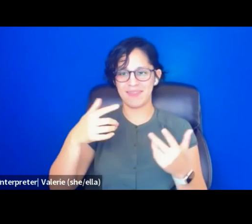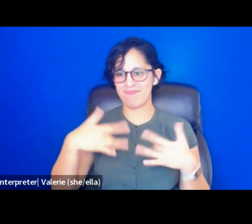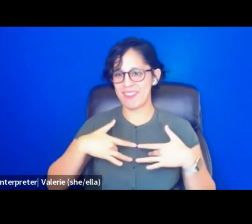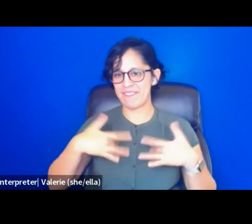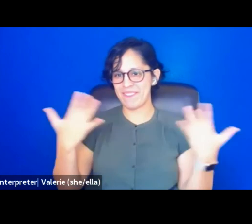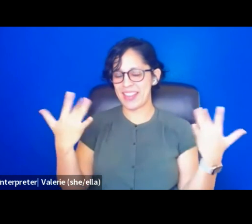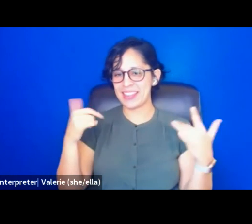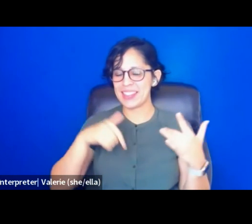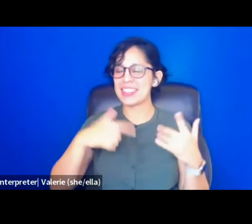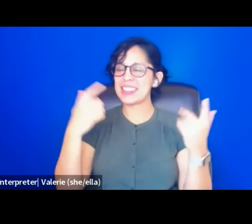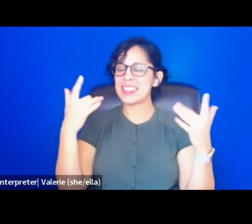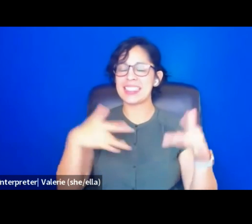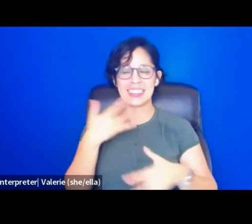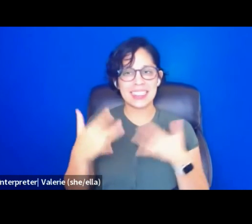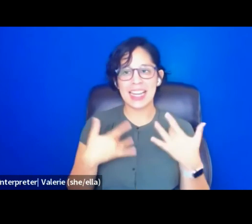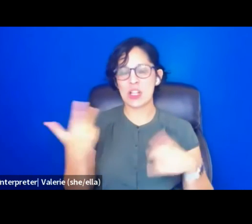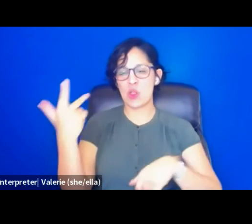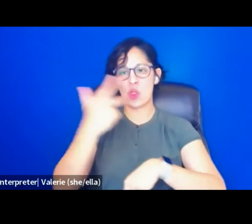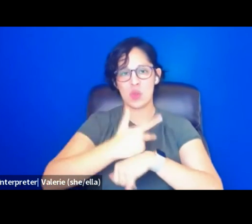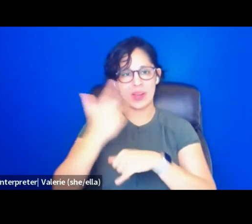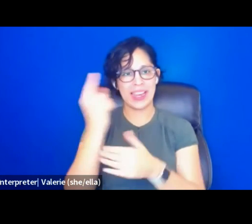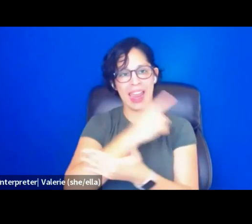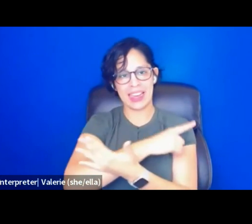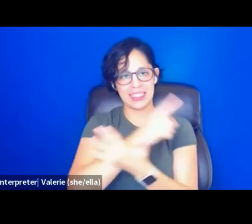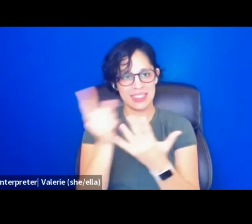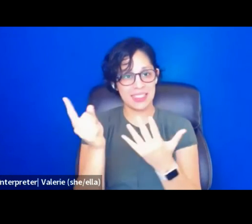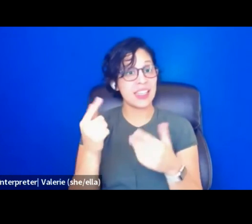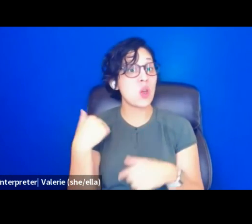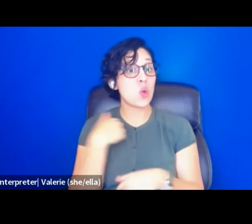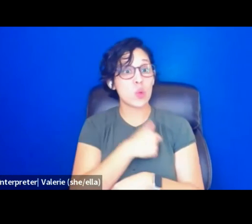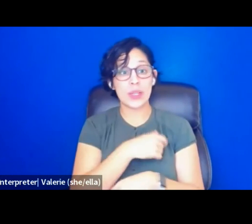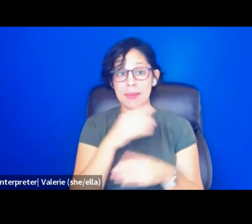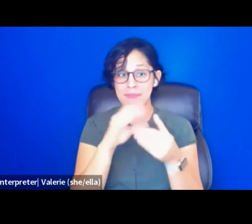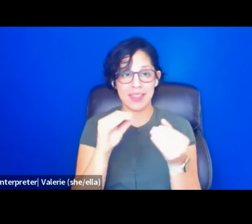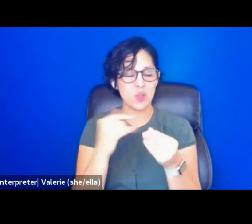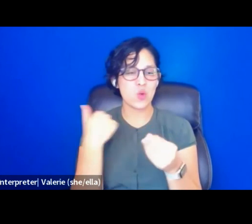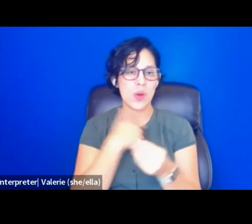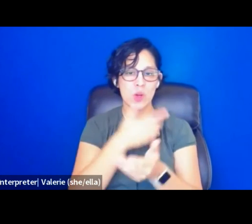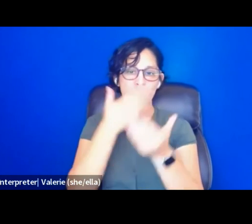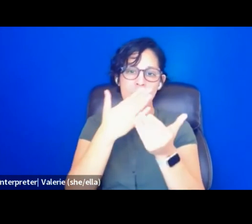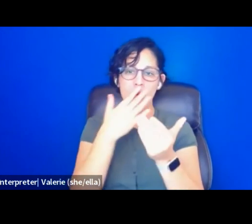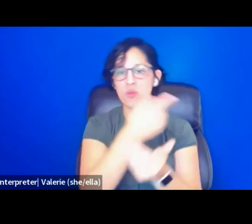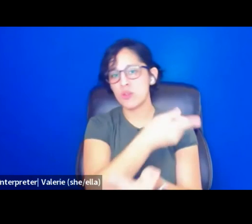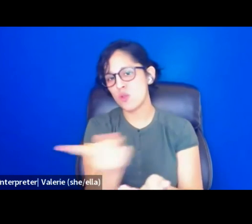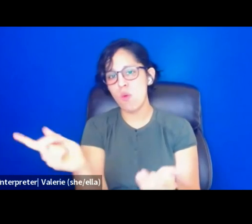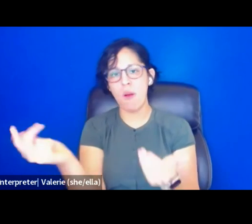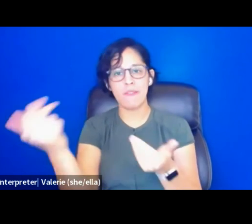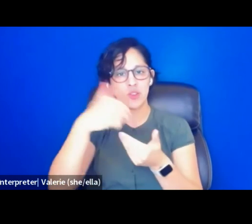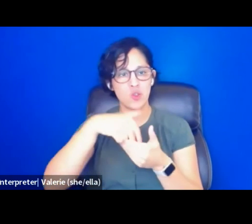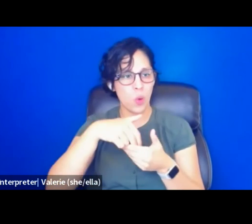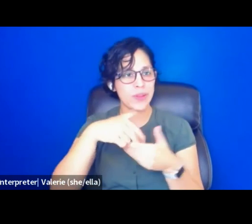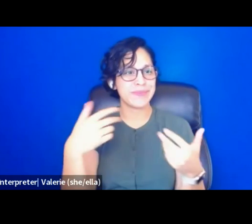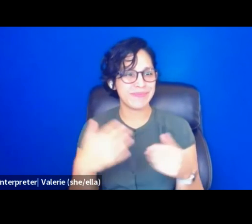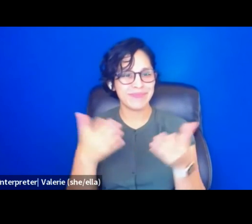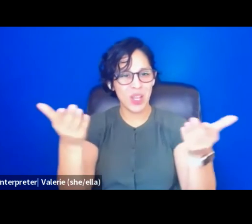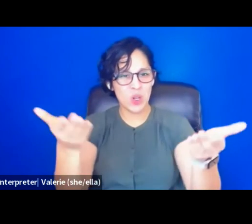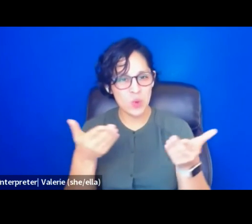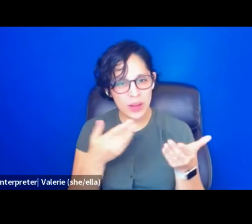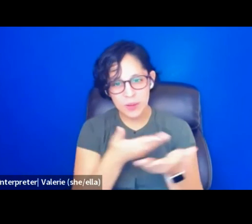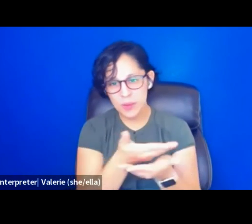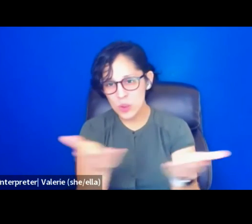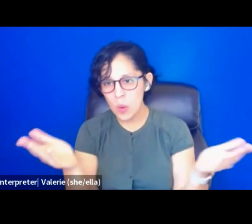an exciting three days. And as Rachel said, we are all grateful that all of you have been here. So I welcome you to